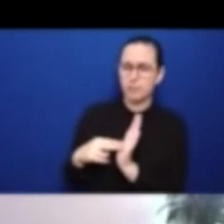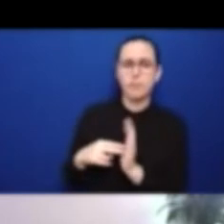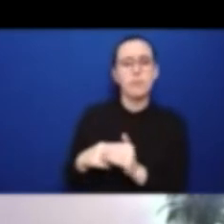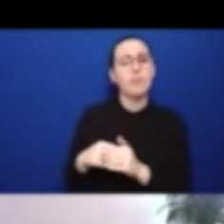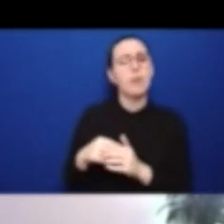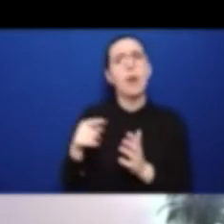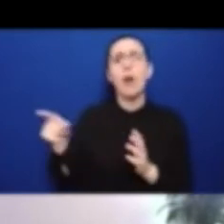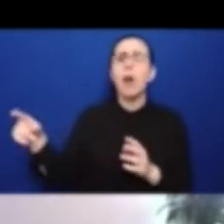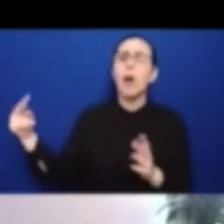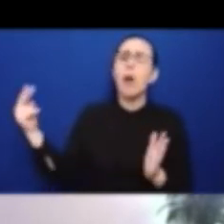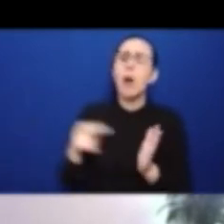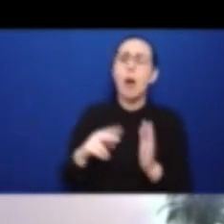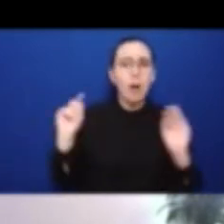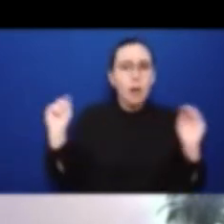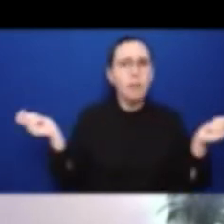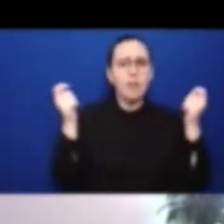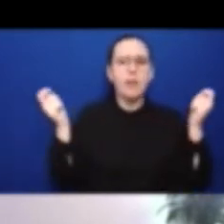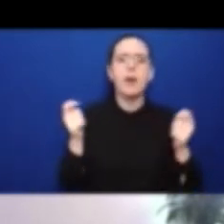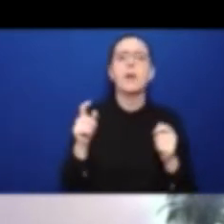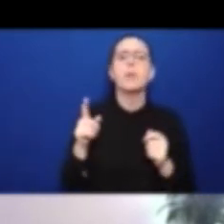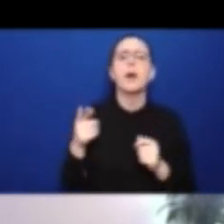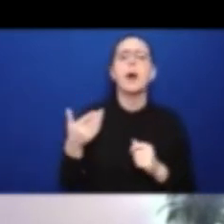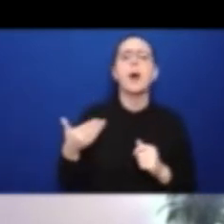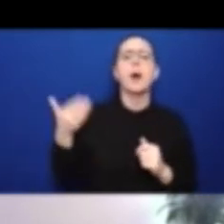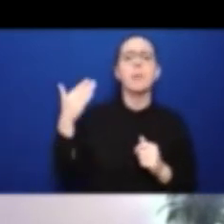beginning of the work.